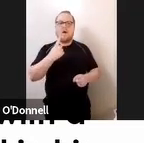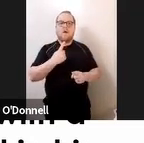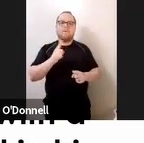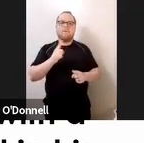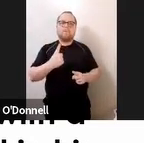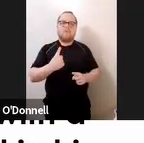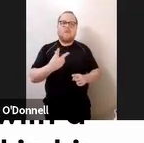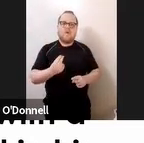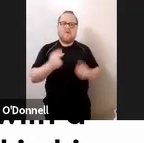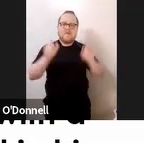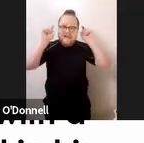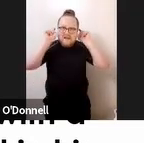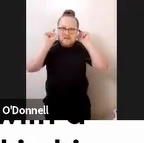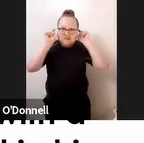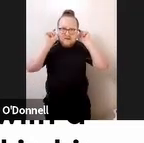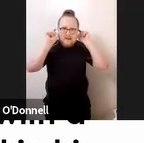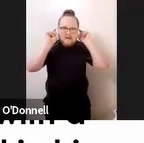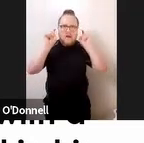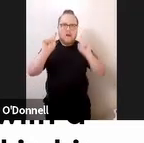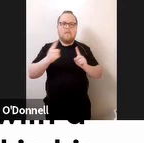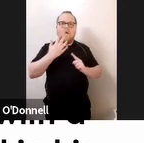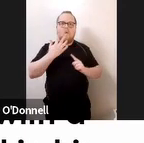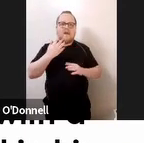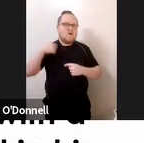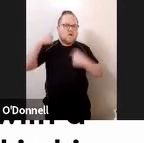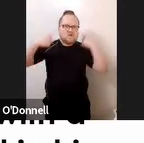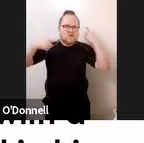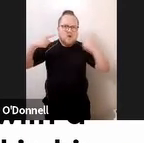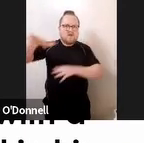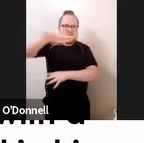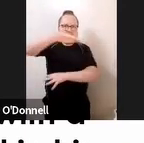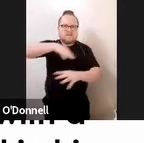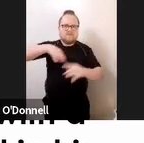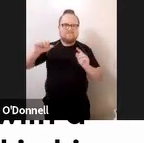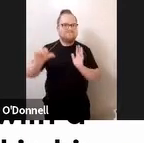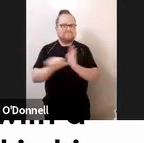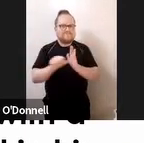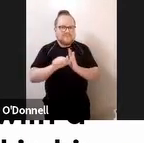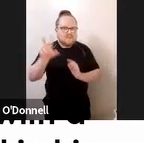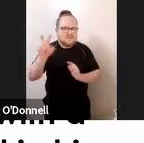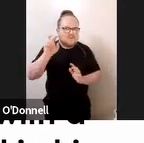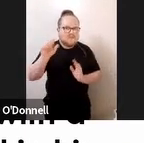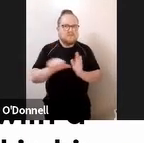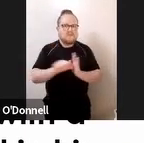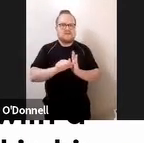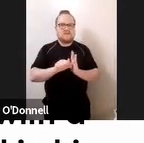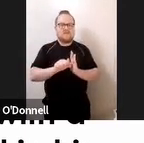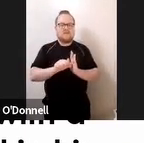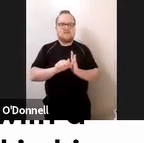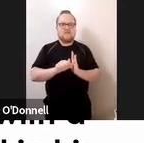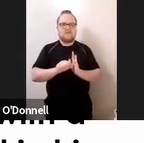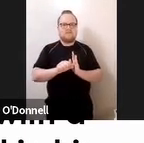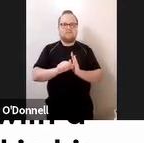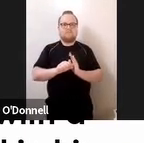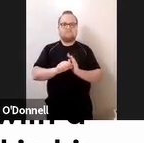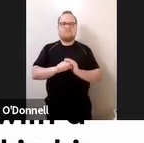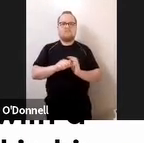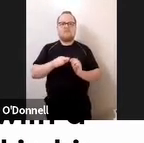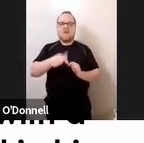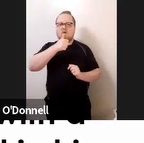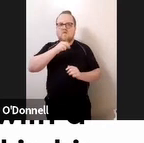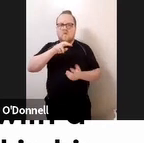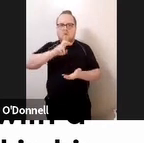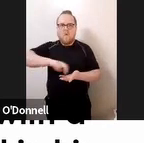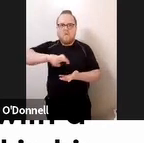noisy environments he uses audio to access permanent information and he mobilizes with a long cane or